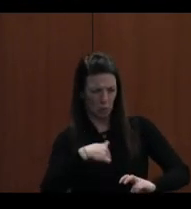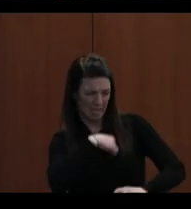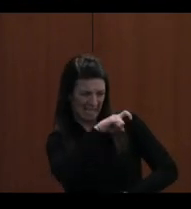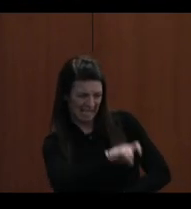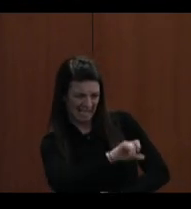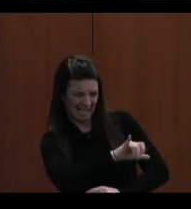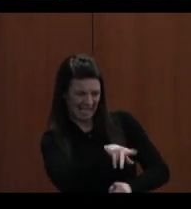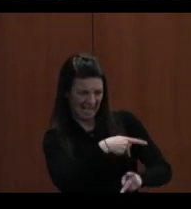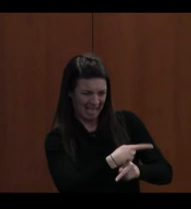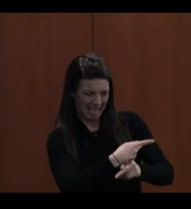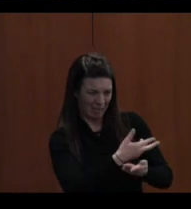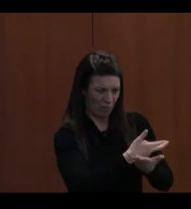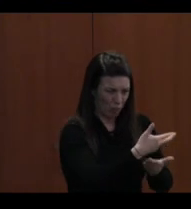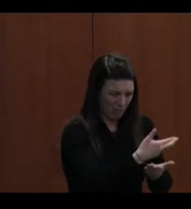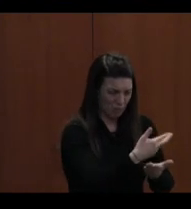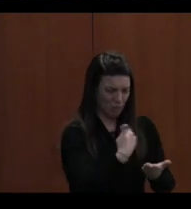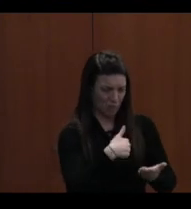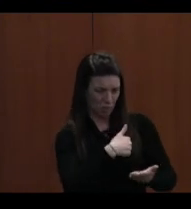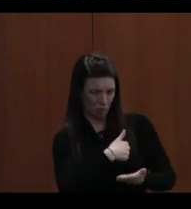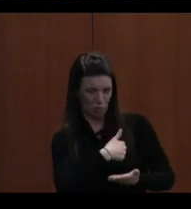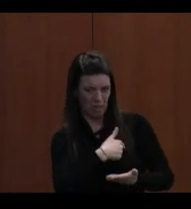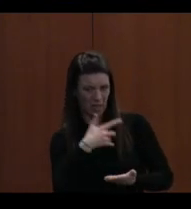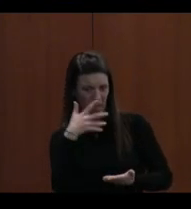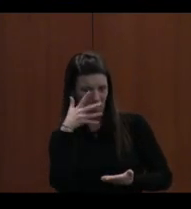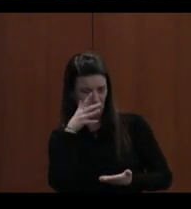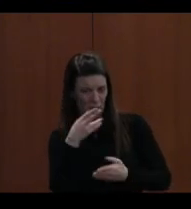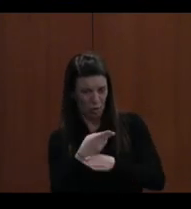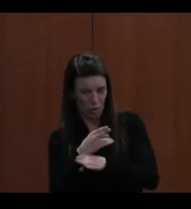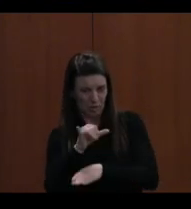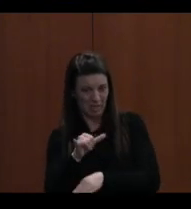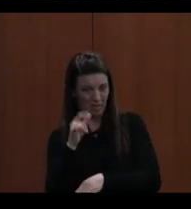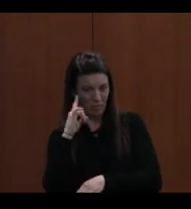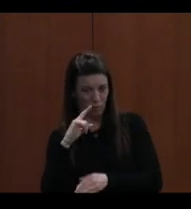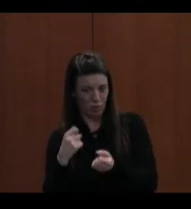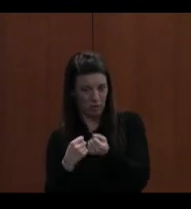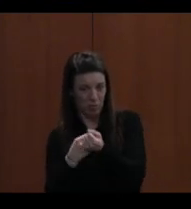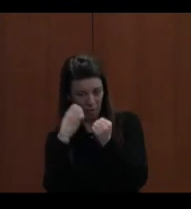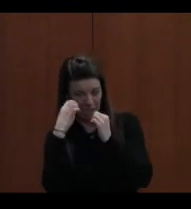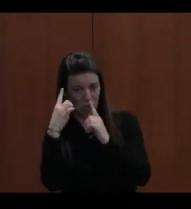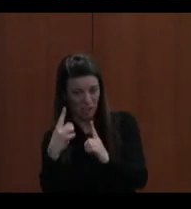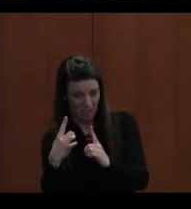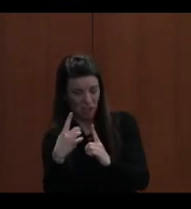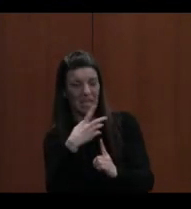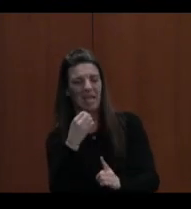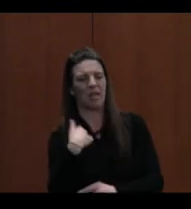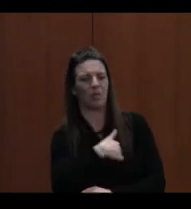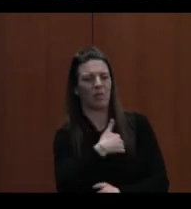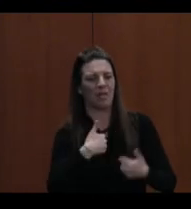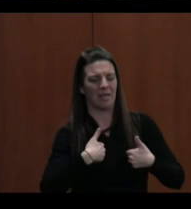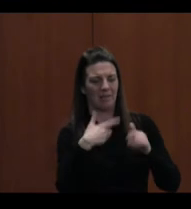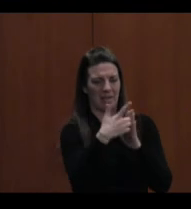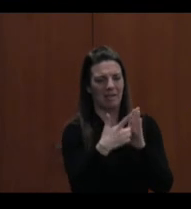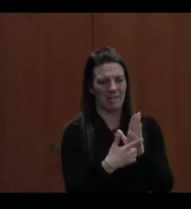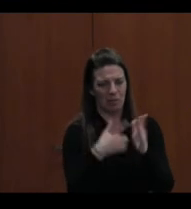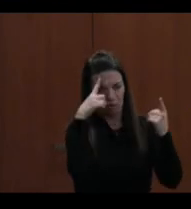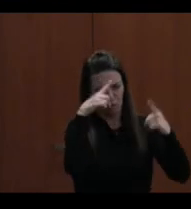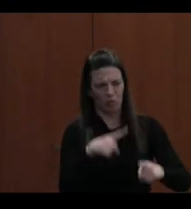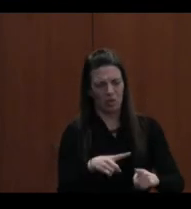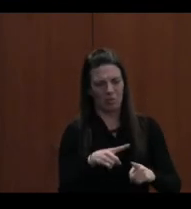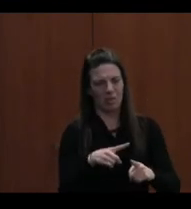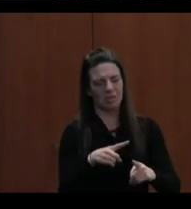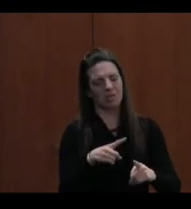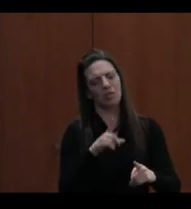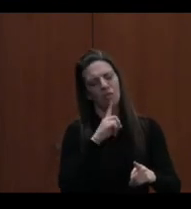afford this, how does this further education. It's our data sharing agreement, which is a legal agreement that it's common among